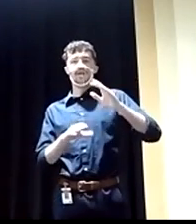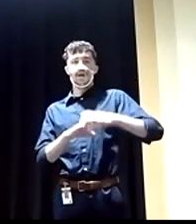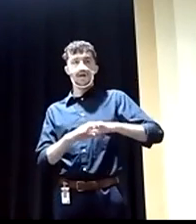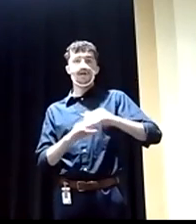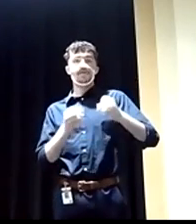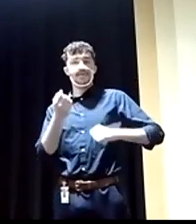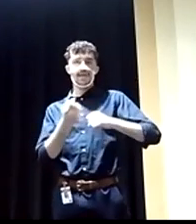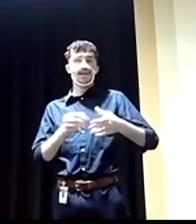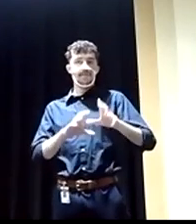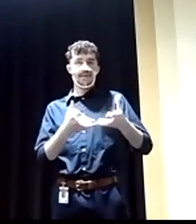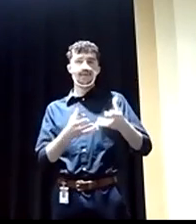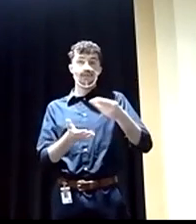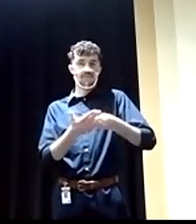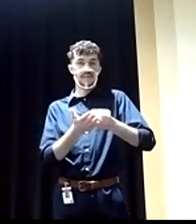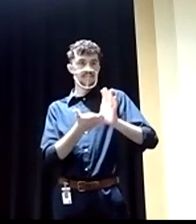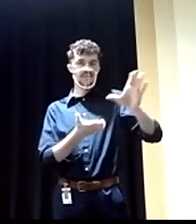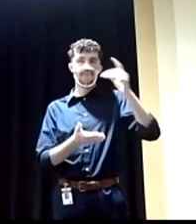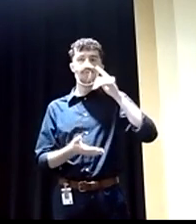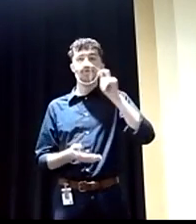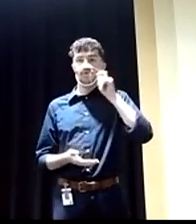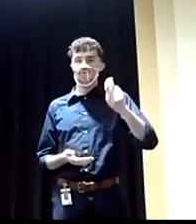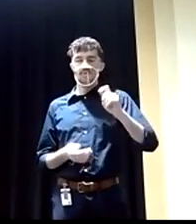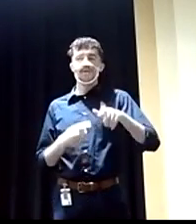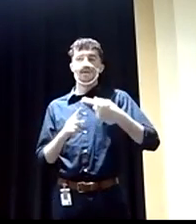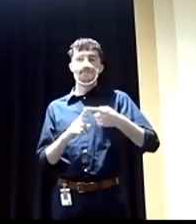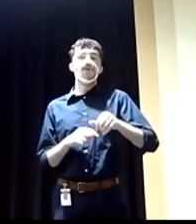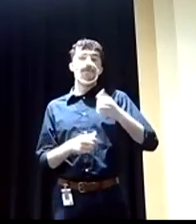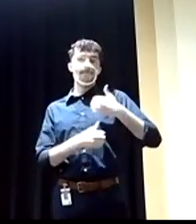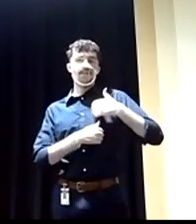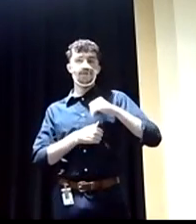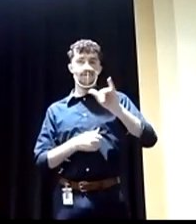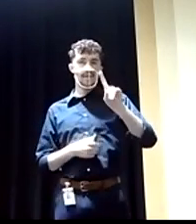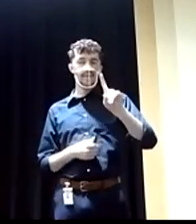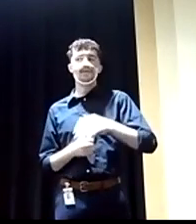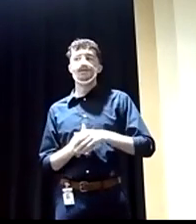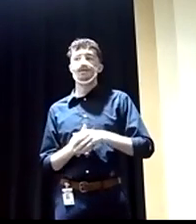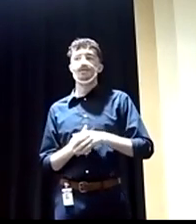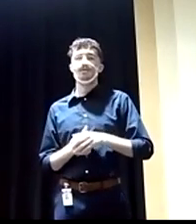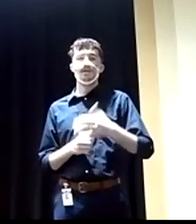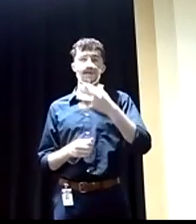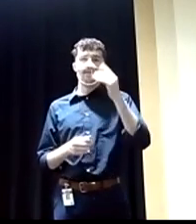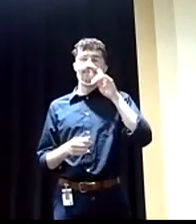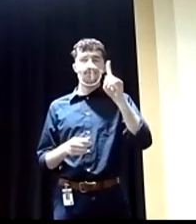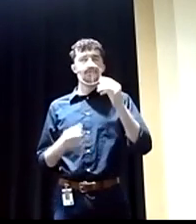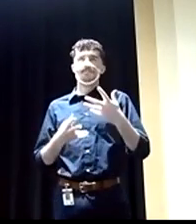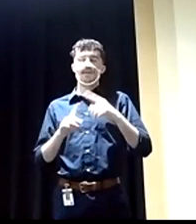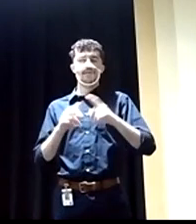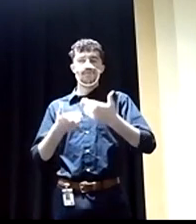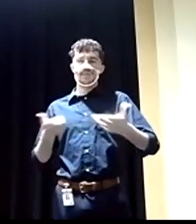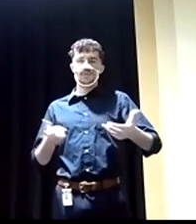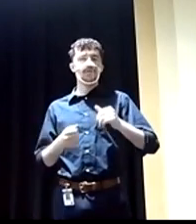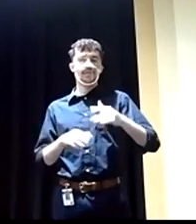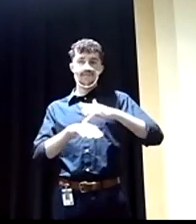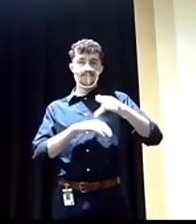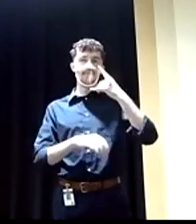includes both lethal and defensive military aid and also an enormous amount of resources for humanitarian assistance to